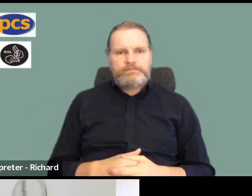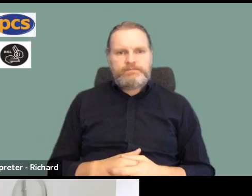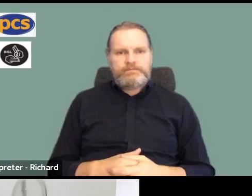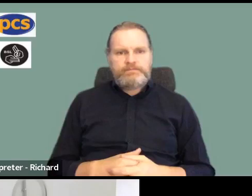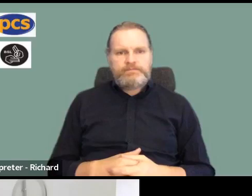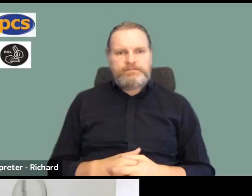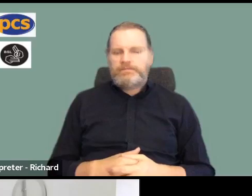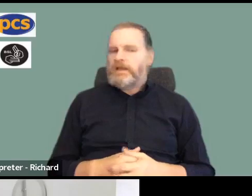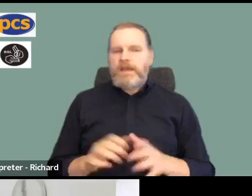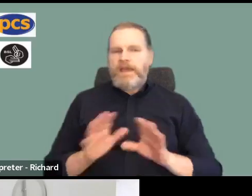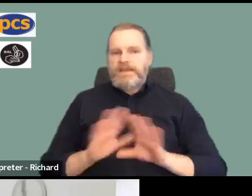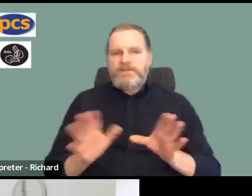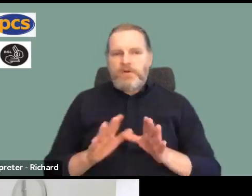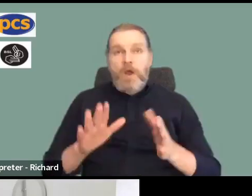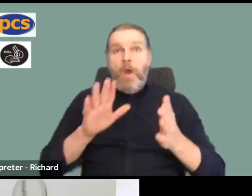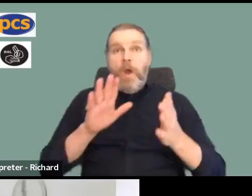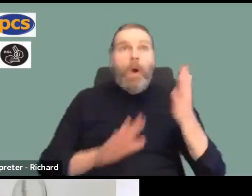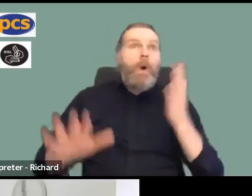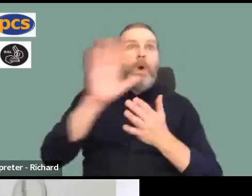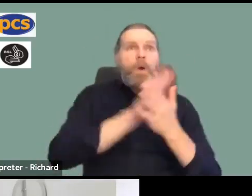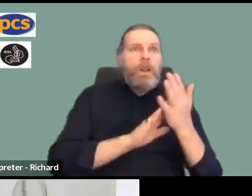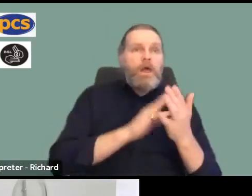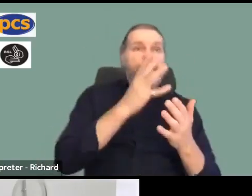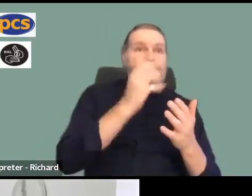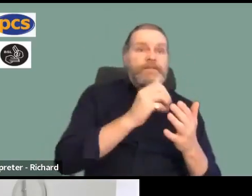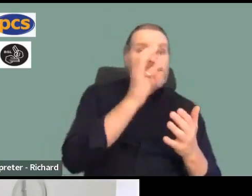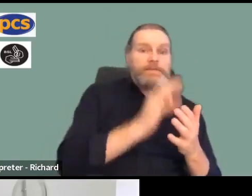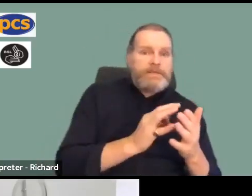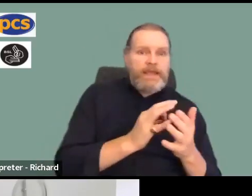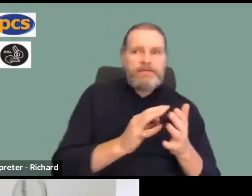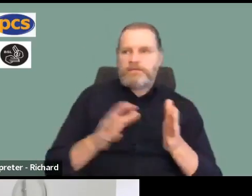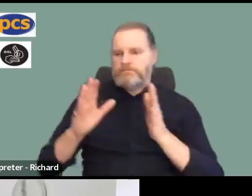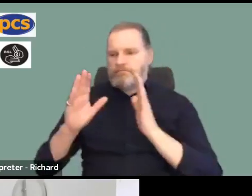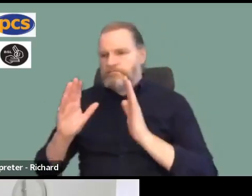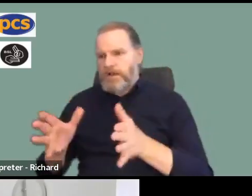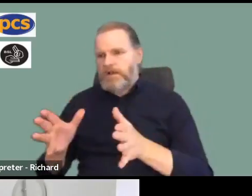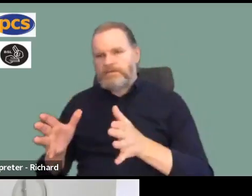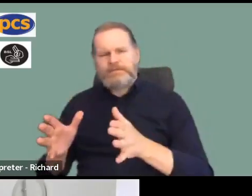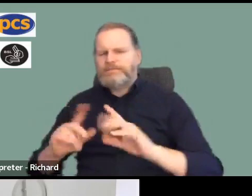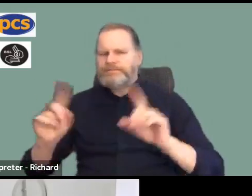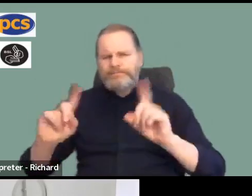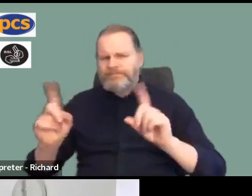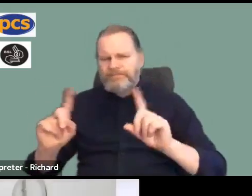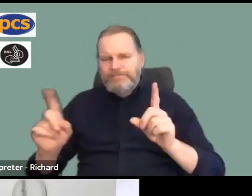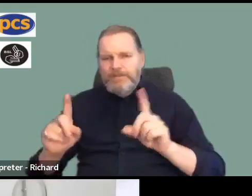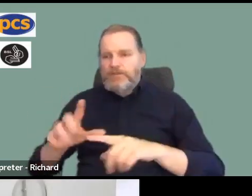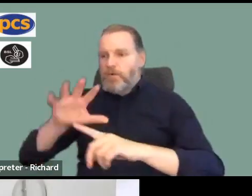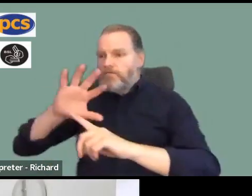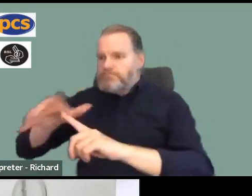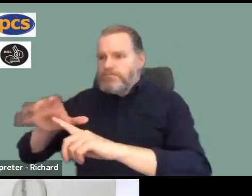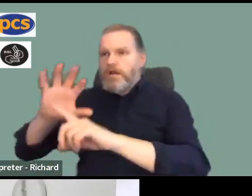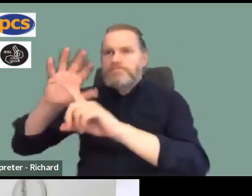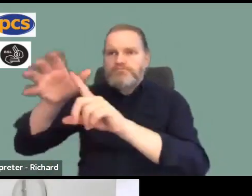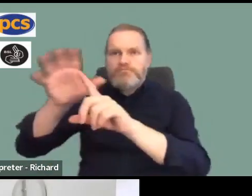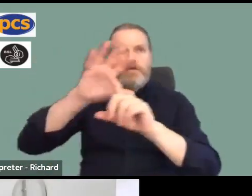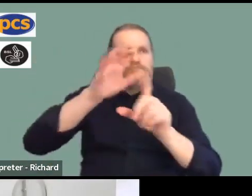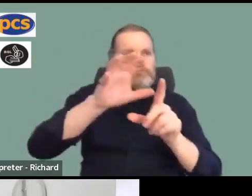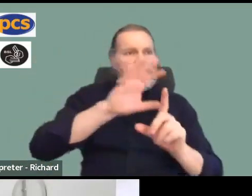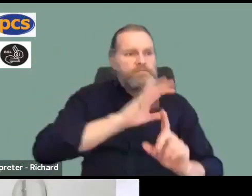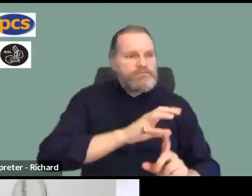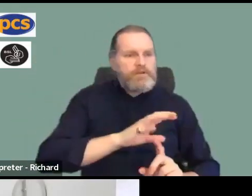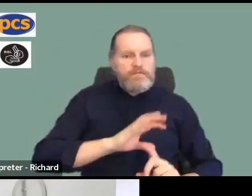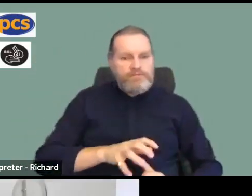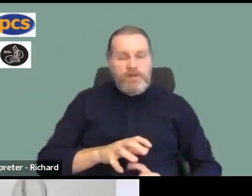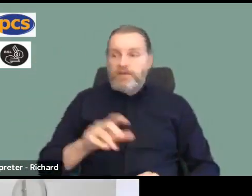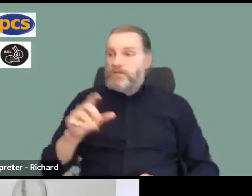all or nothing if we do not get 50% no one can do anything. And that in answer to Gordon and Julie really